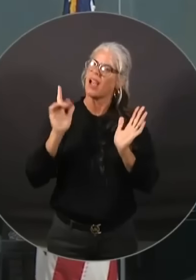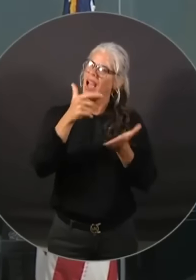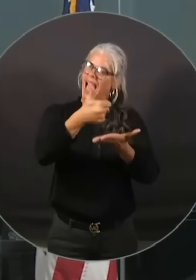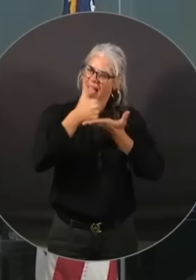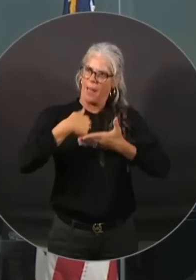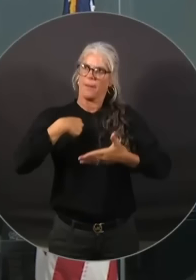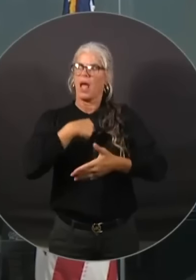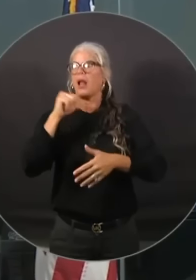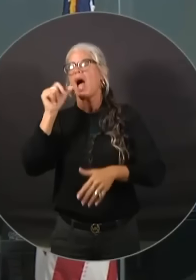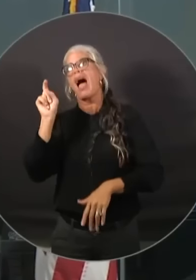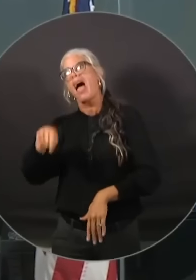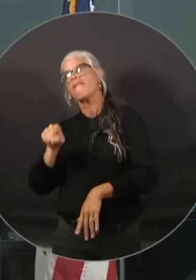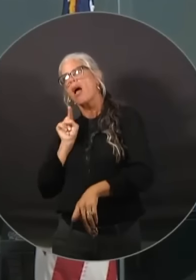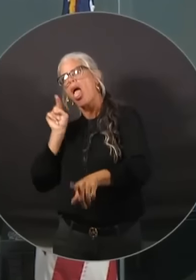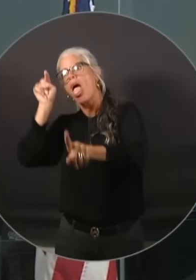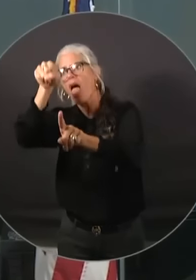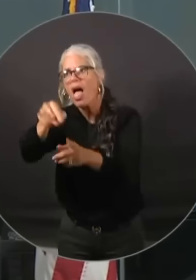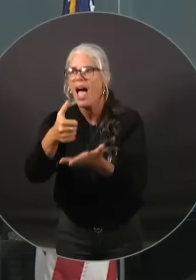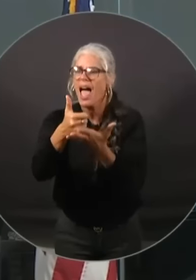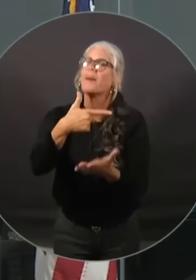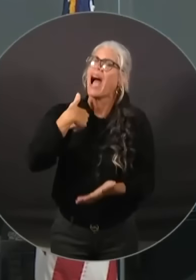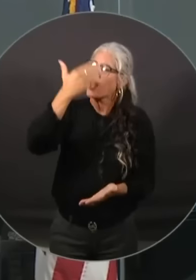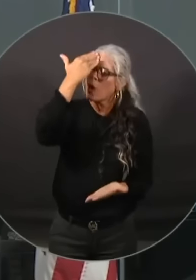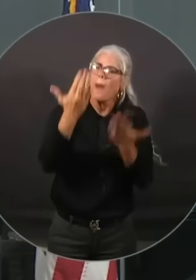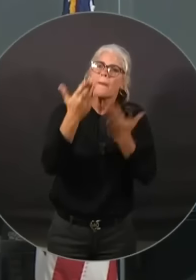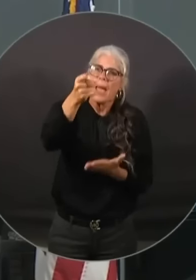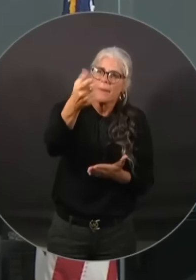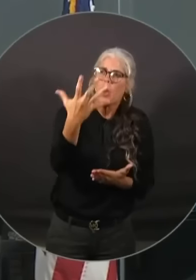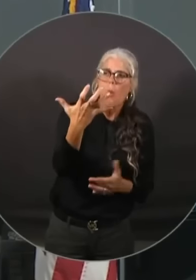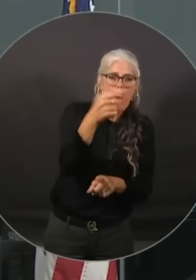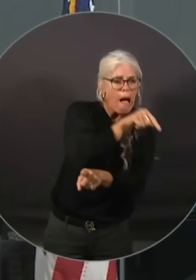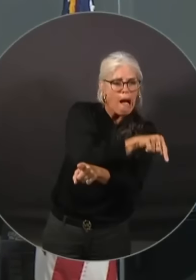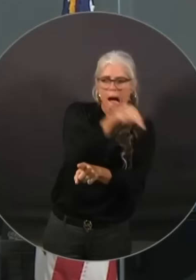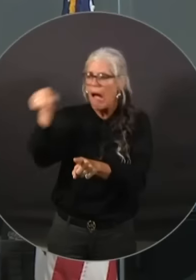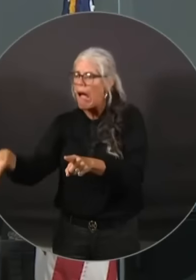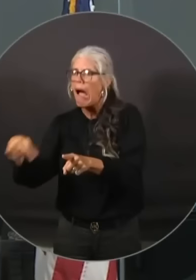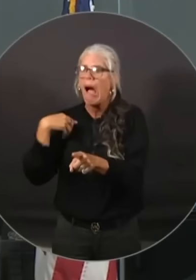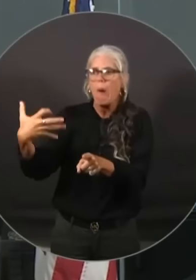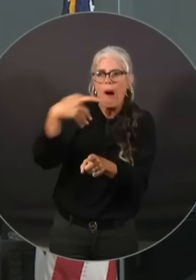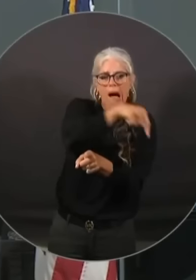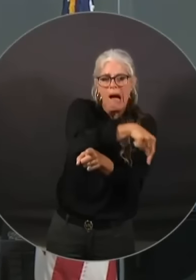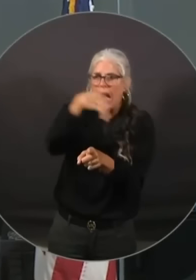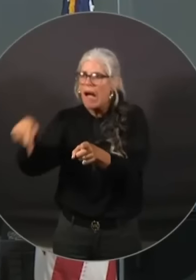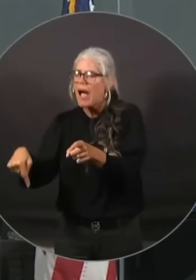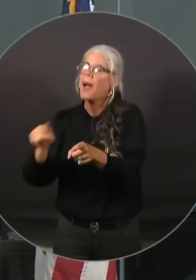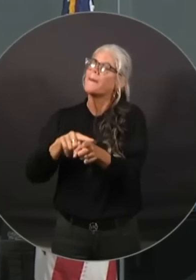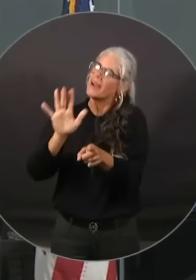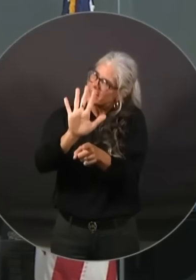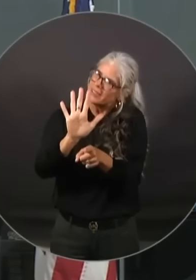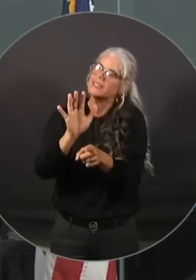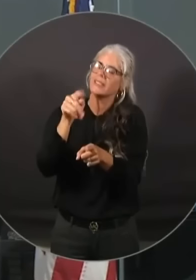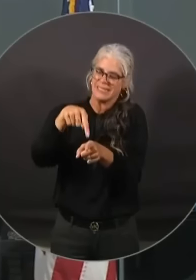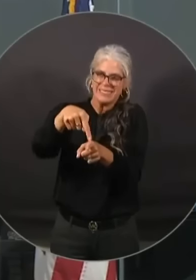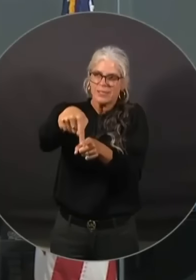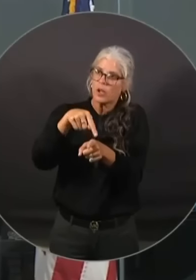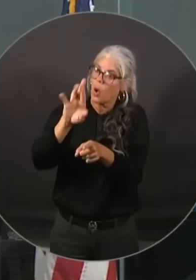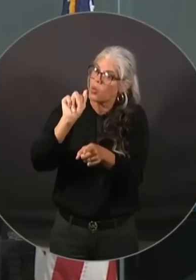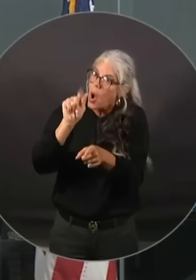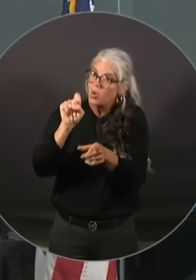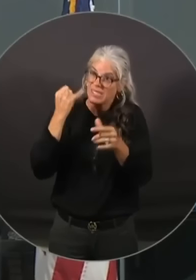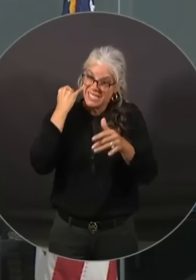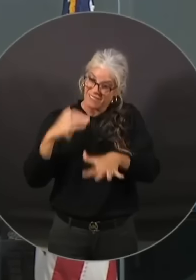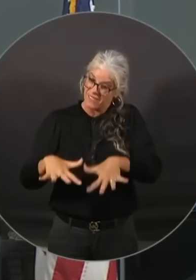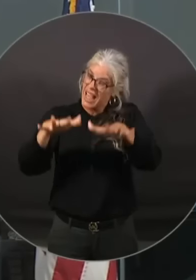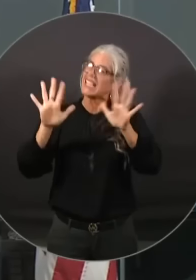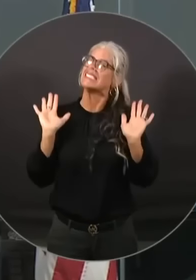want to get different places uh but sometimes these roads uh can be very very hazardous we do anticipate a lot of water to